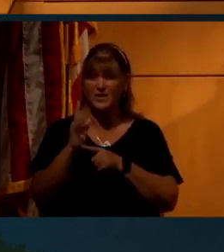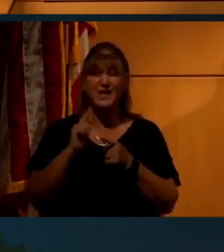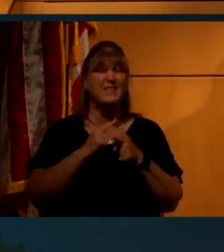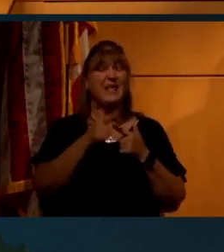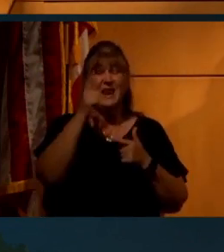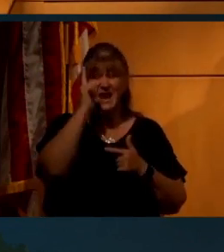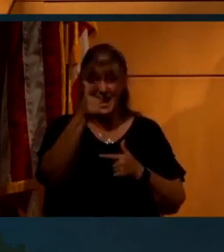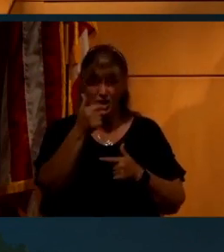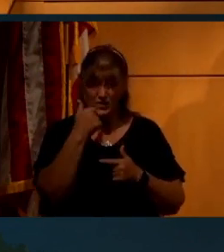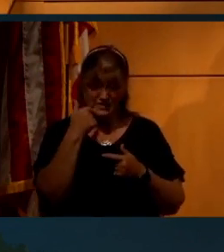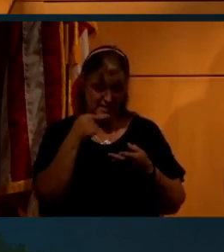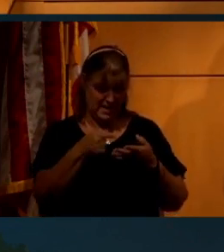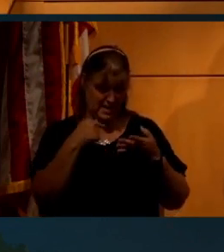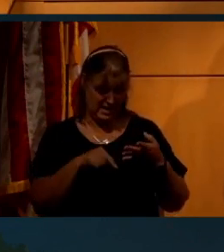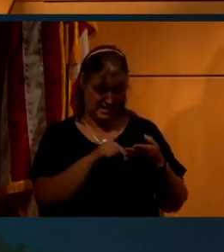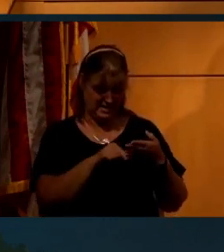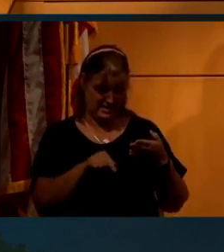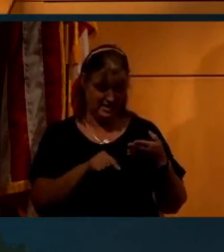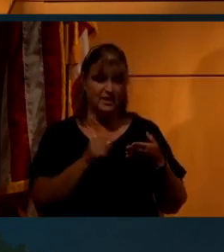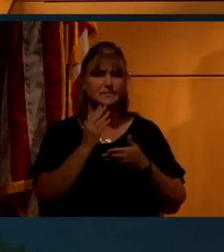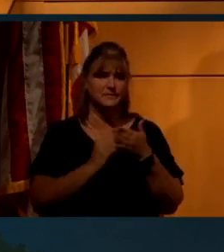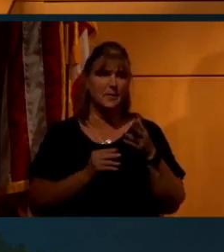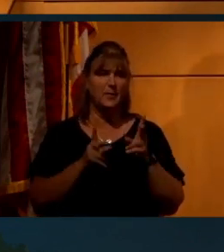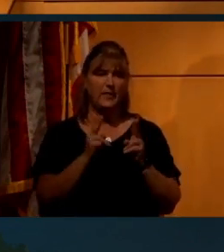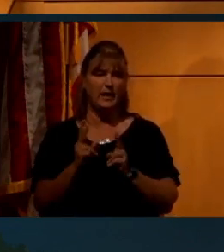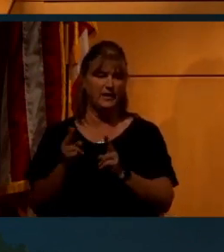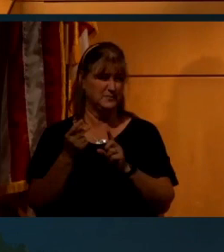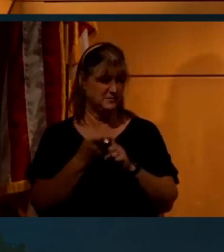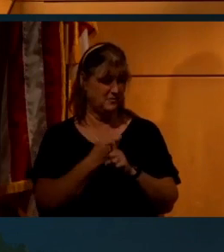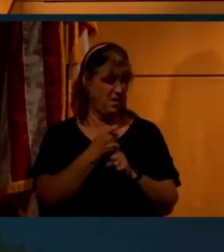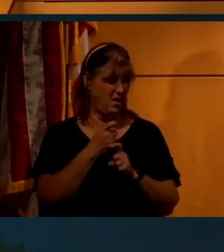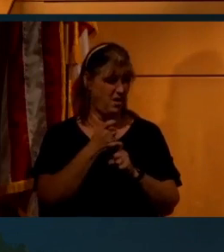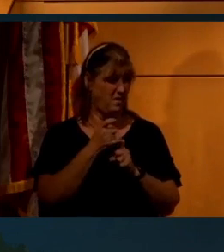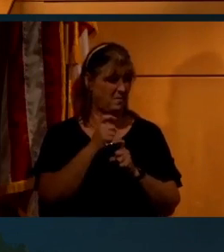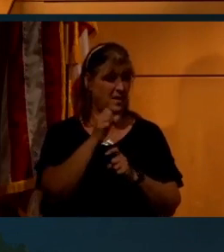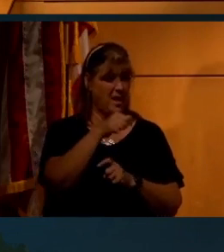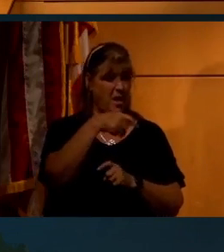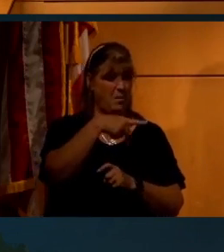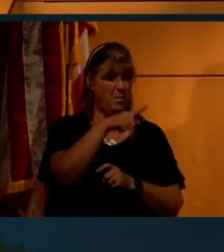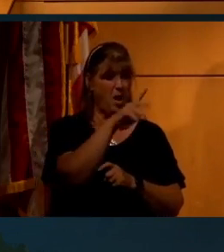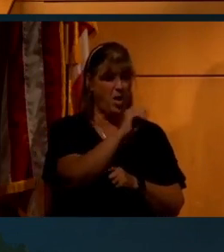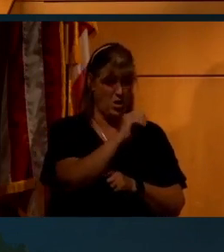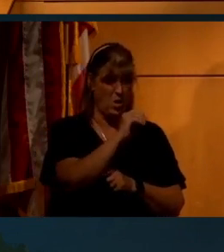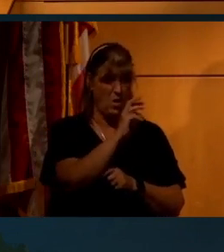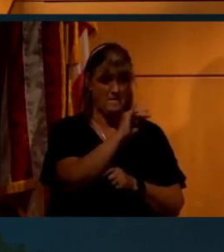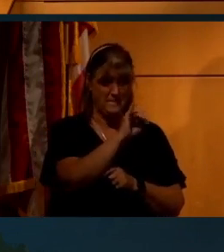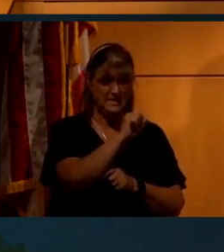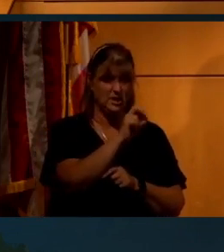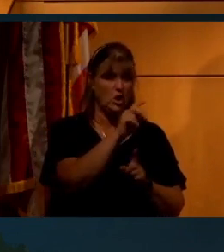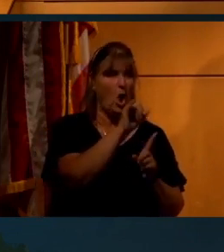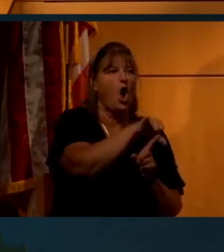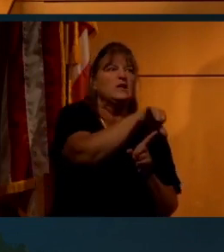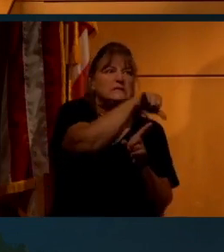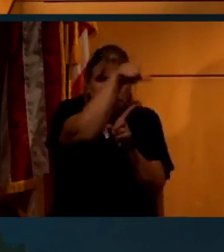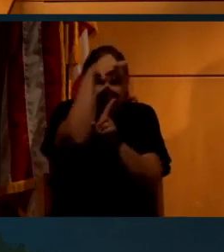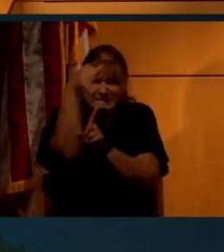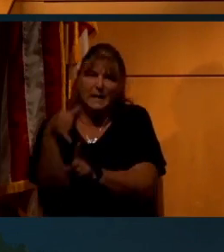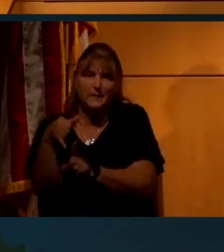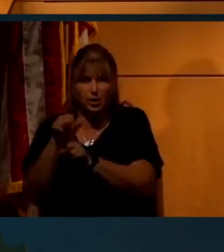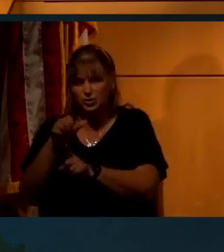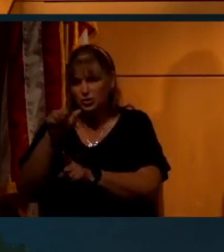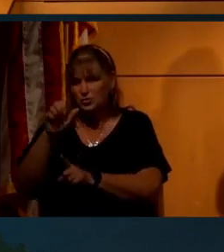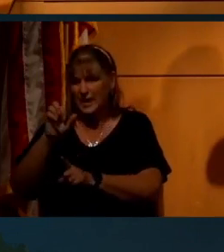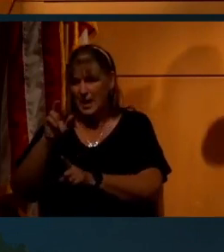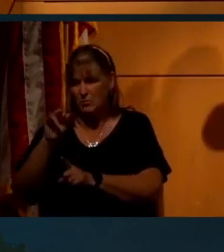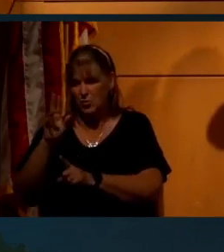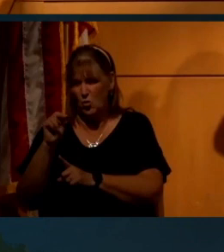later says, right, some of the clips from the Apollo missions are eerily similar to Capricorn